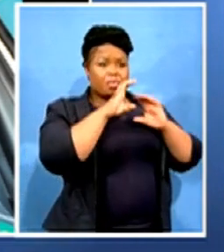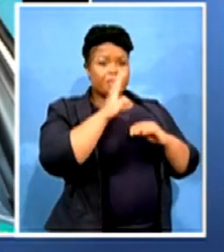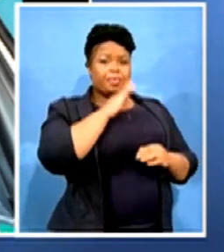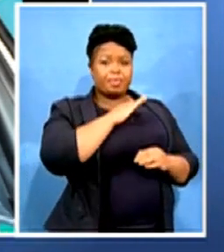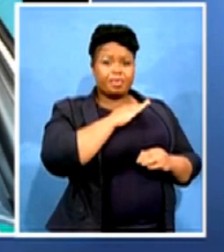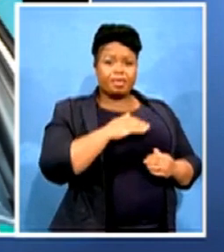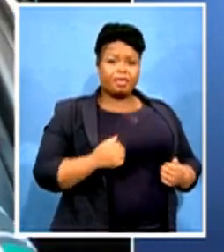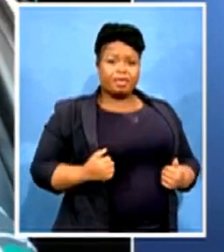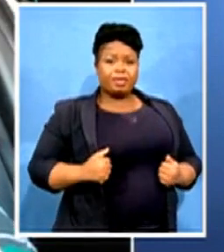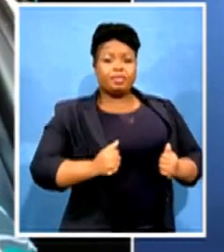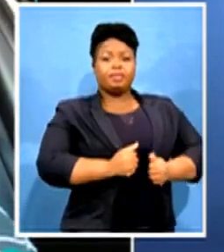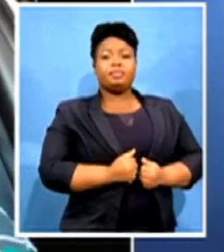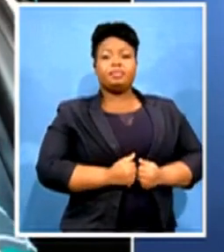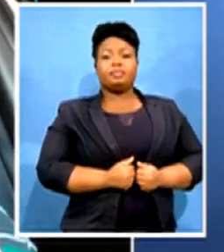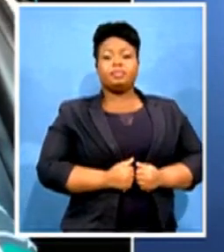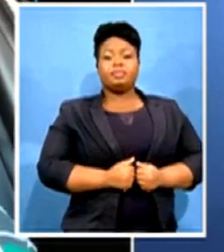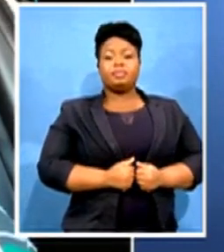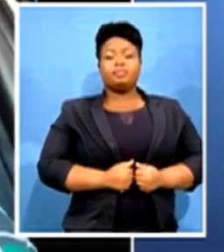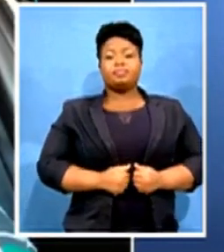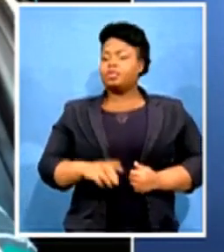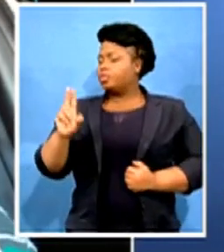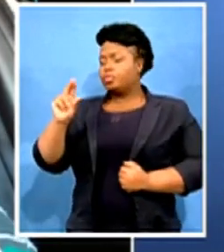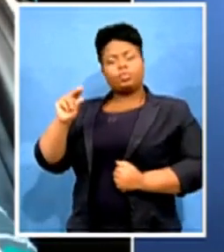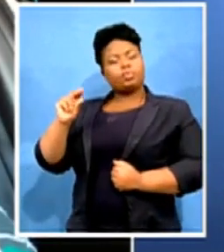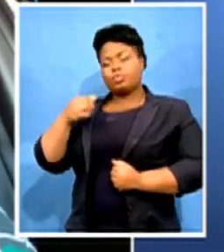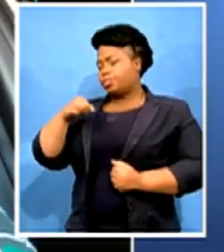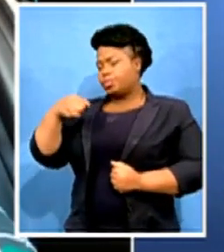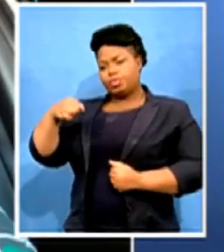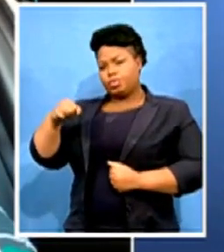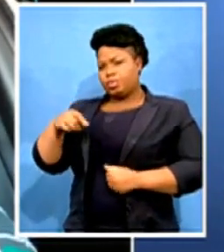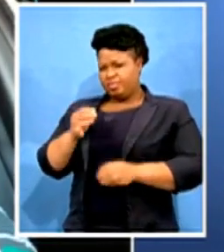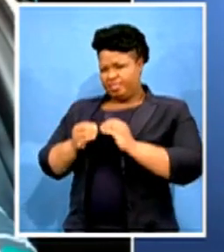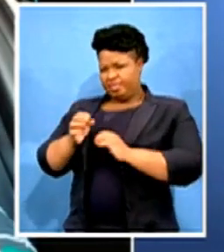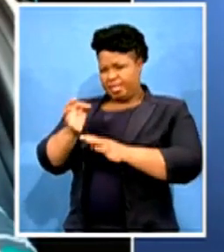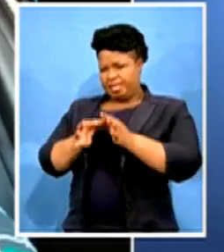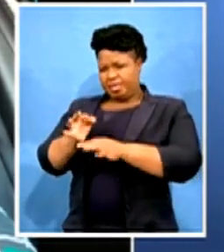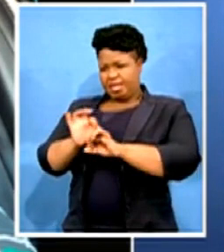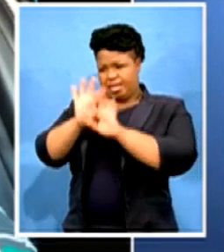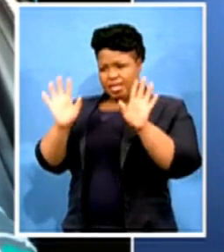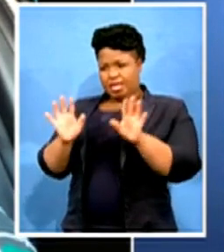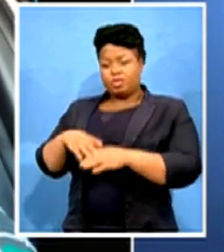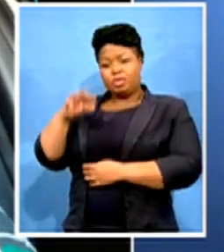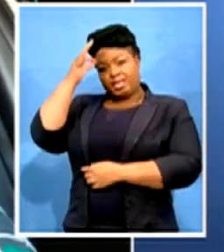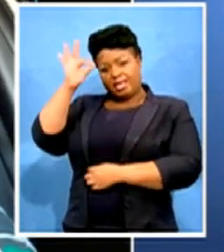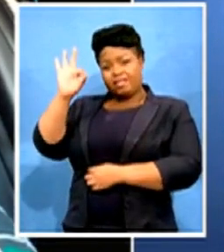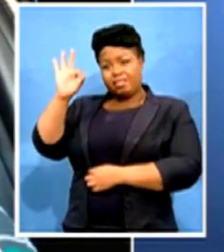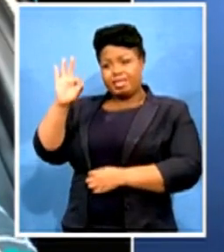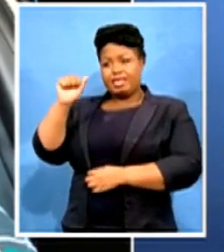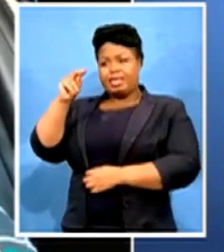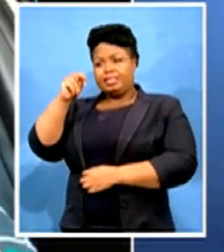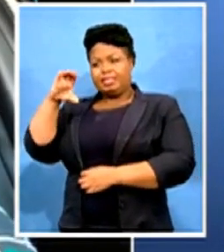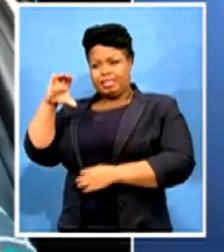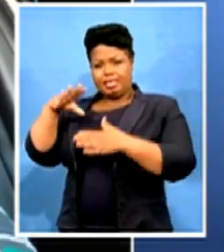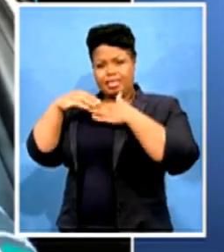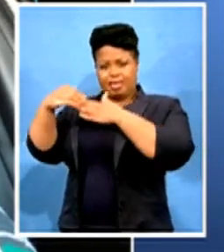No, no, no, no. I must correct you. The government is the ANC-led government. We are the leak of